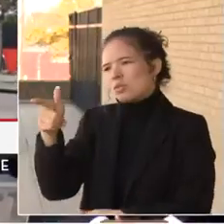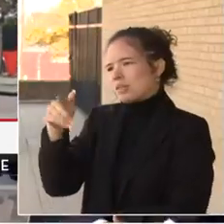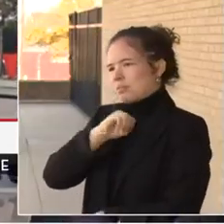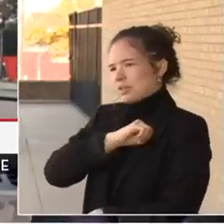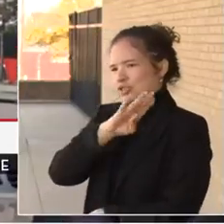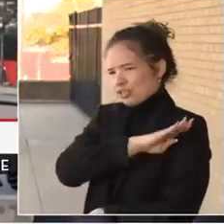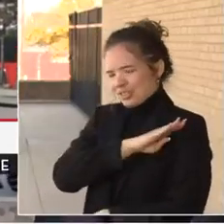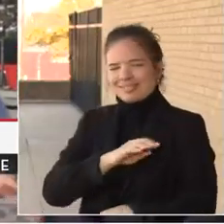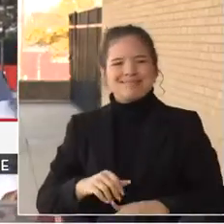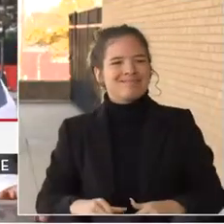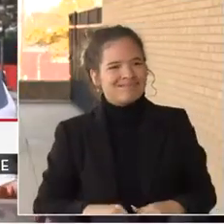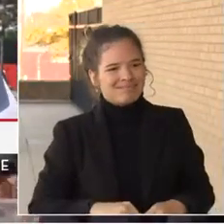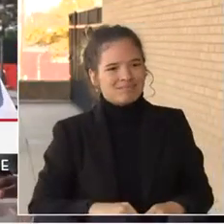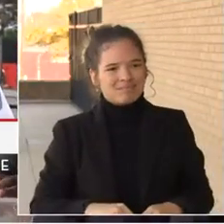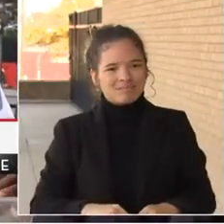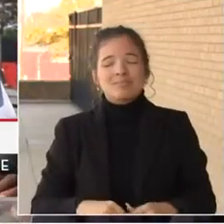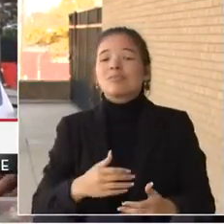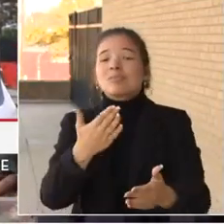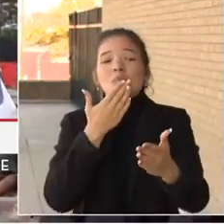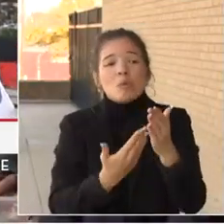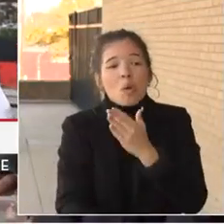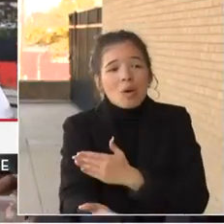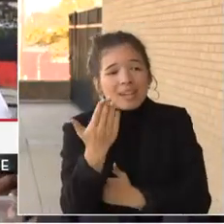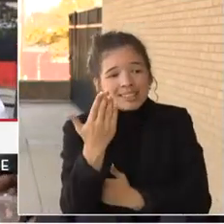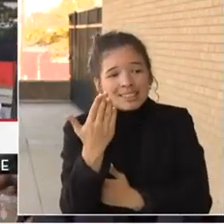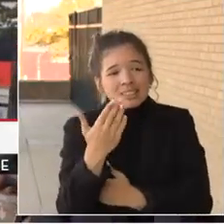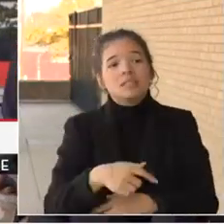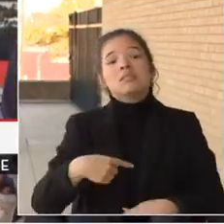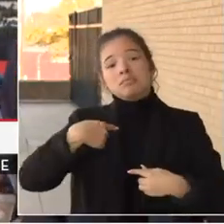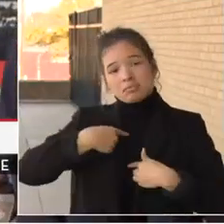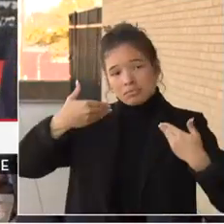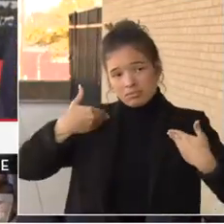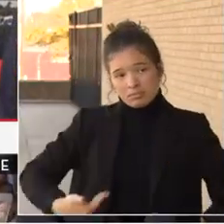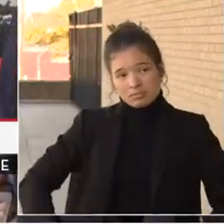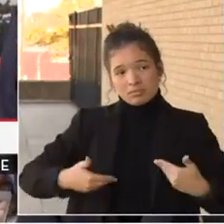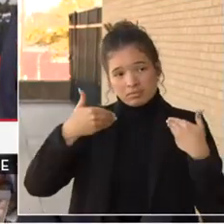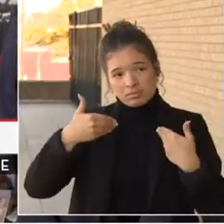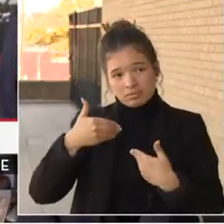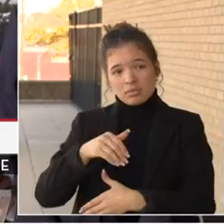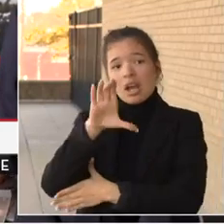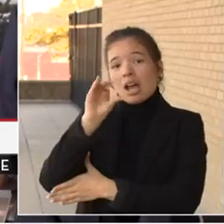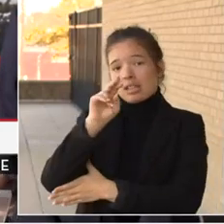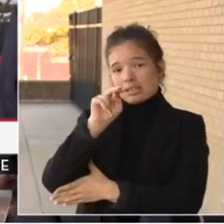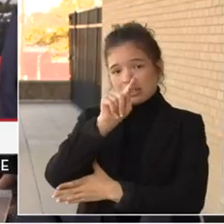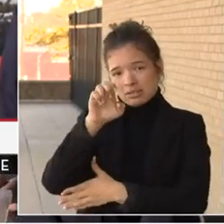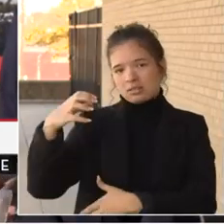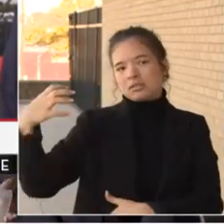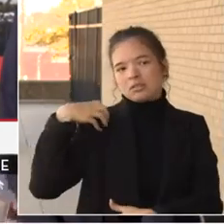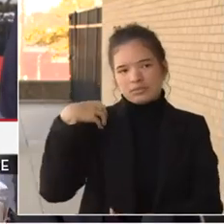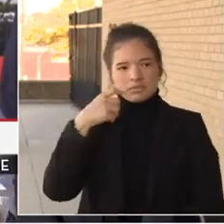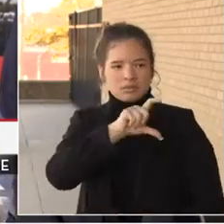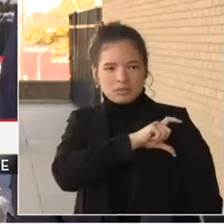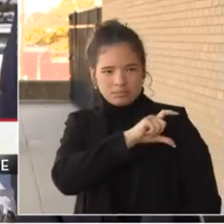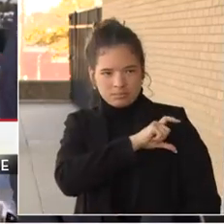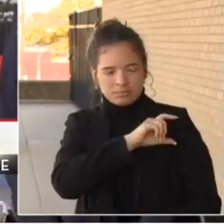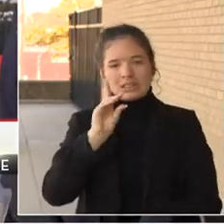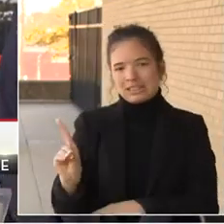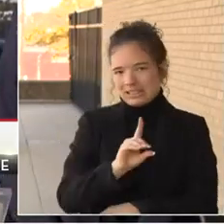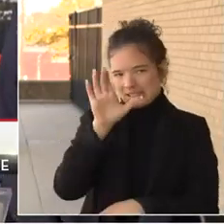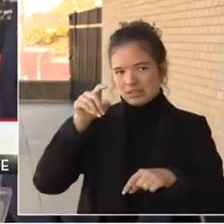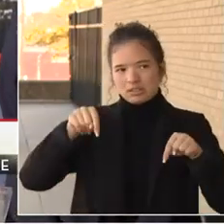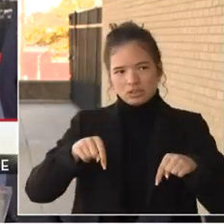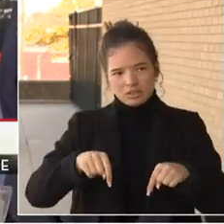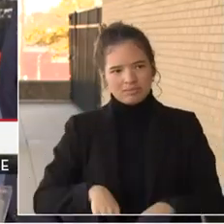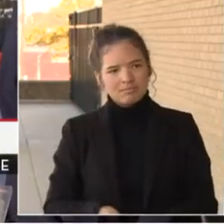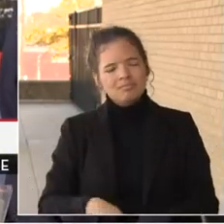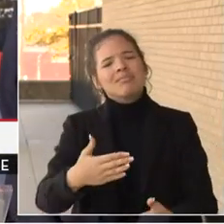Good morning. I'm Robert J Conte III, Chief of Police here in Washington, D.C., and I want to thank everyone for coming. As the mayor